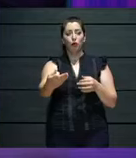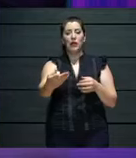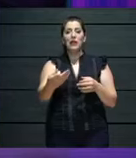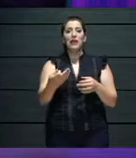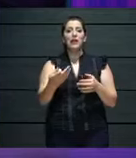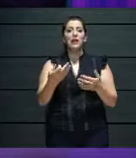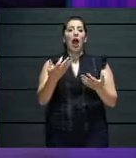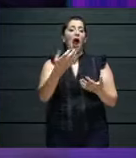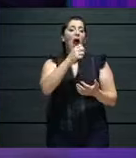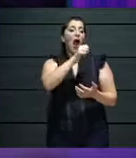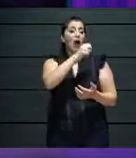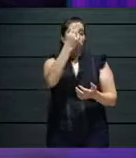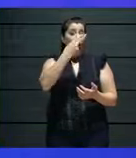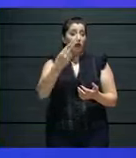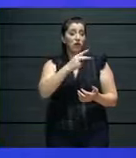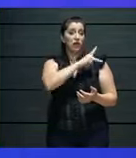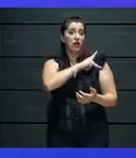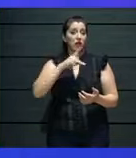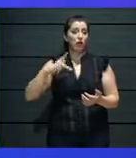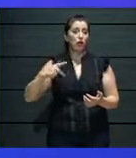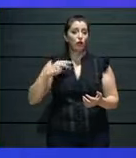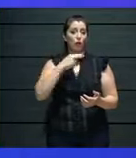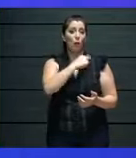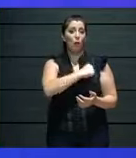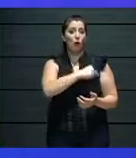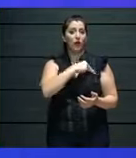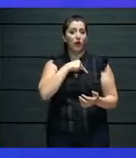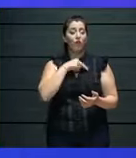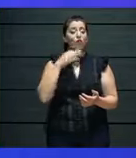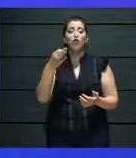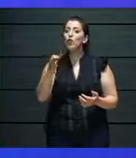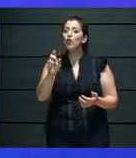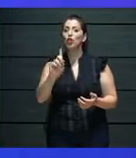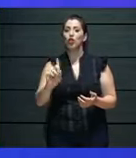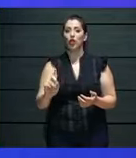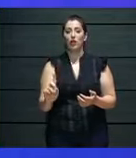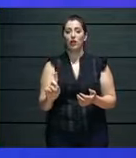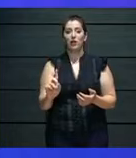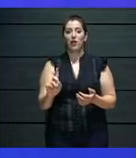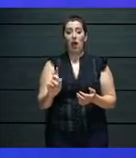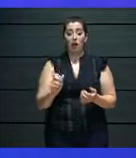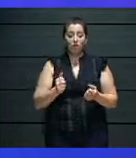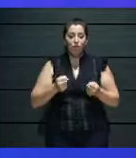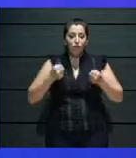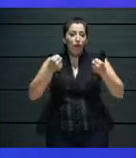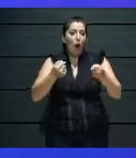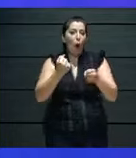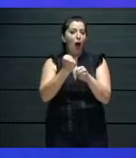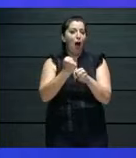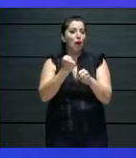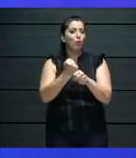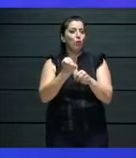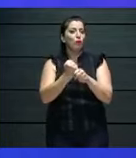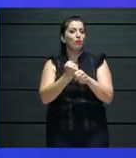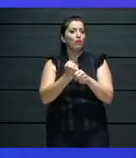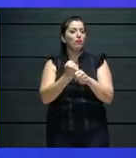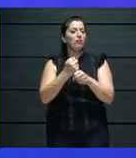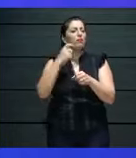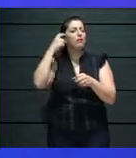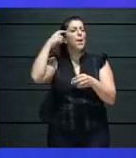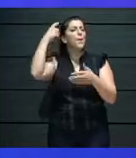working on the next strategic planning